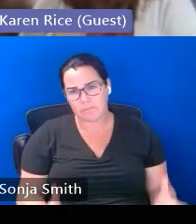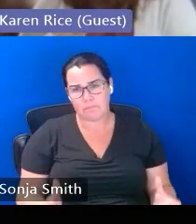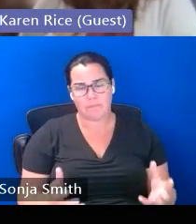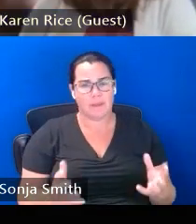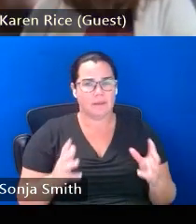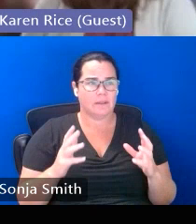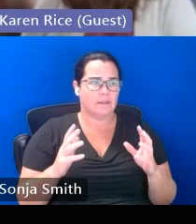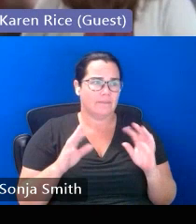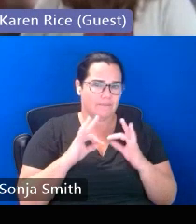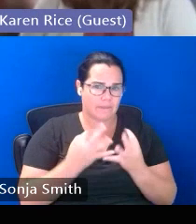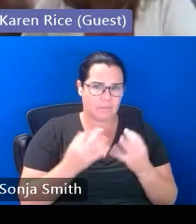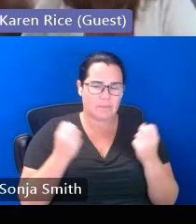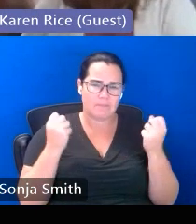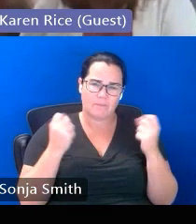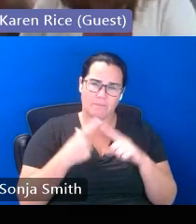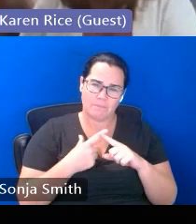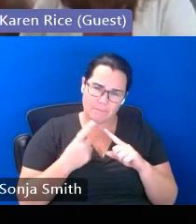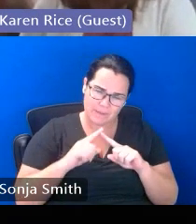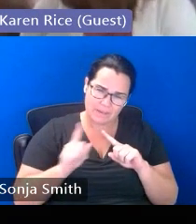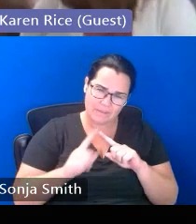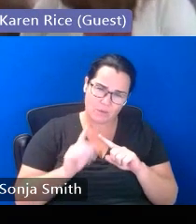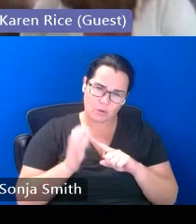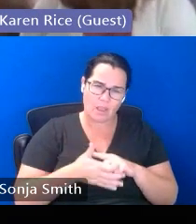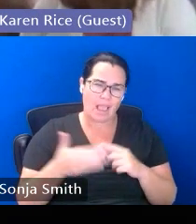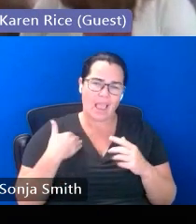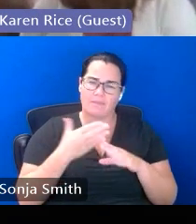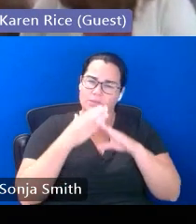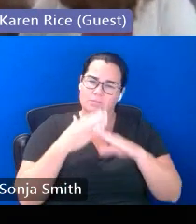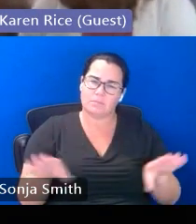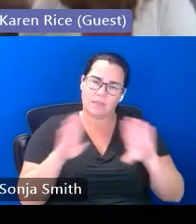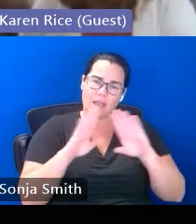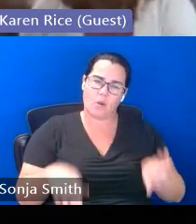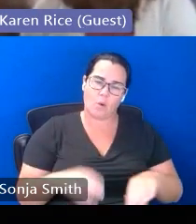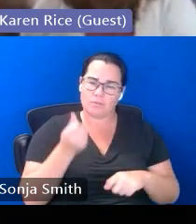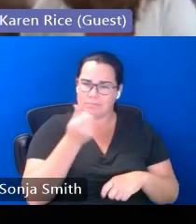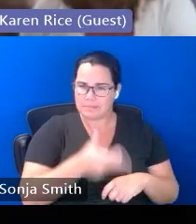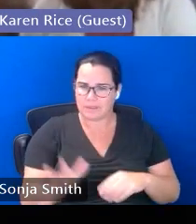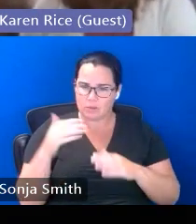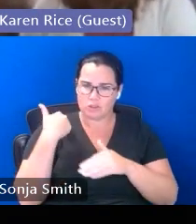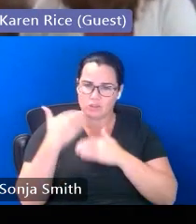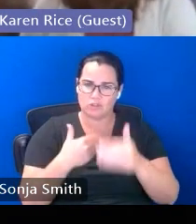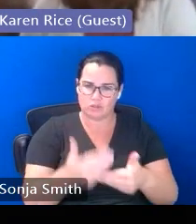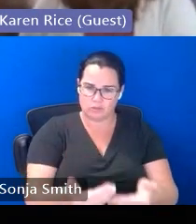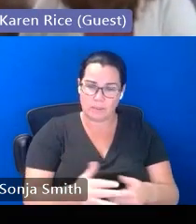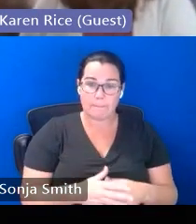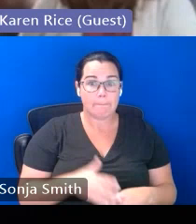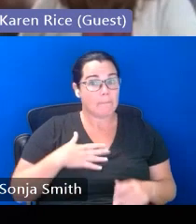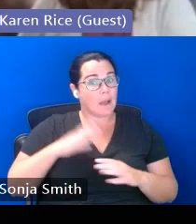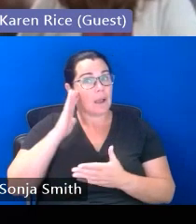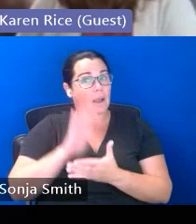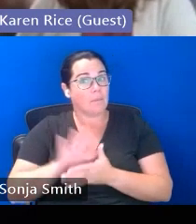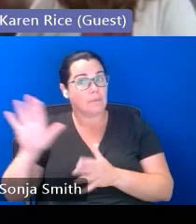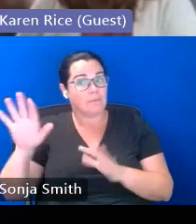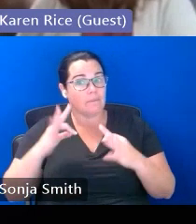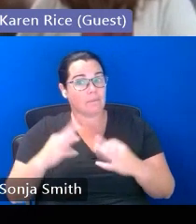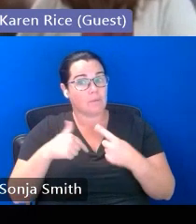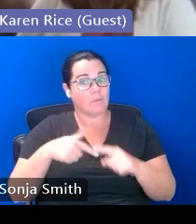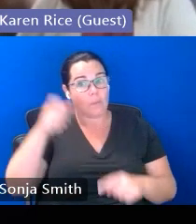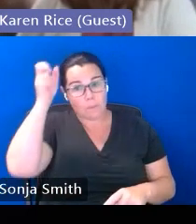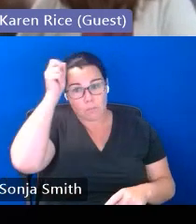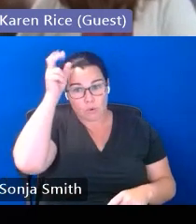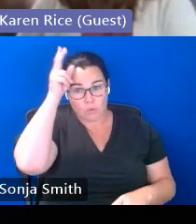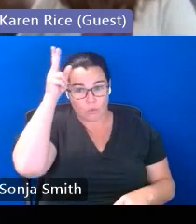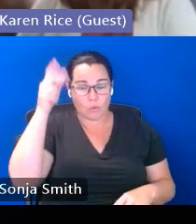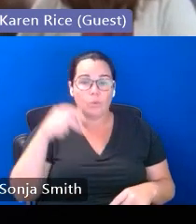of shared housing or multi-generational living situations my husband's family is from peru and